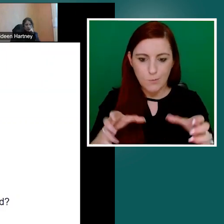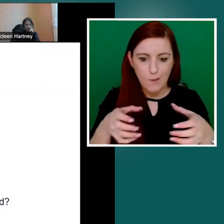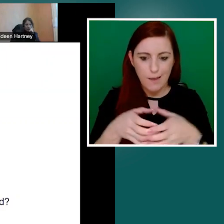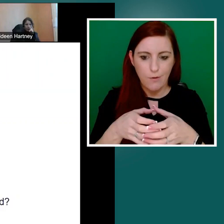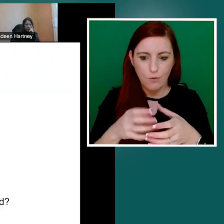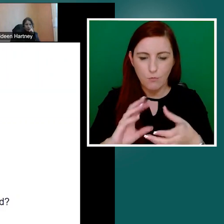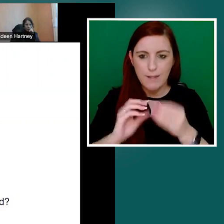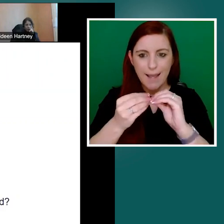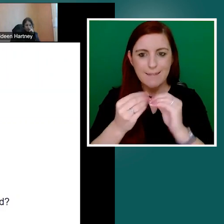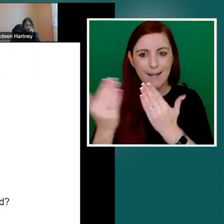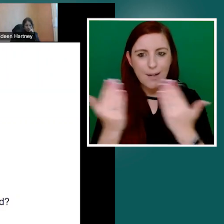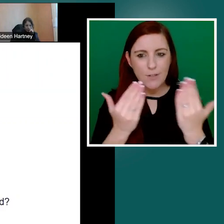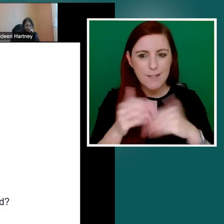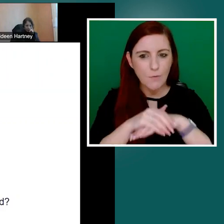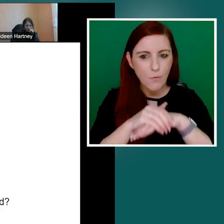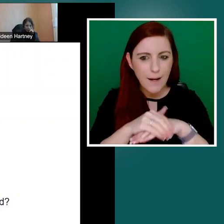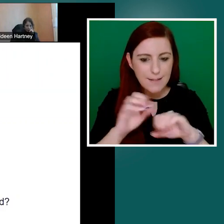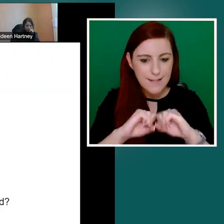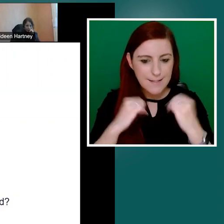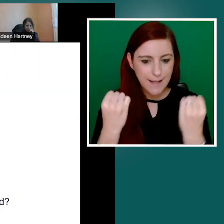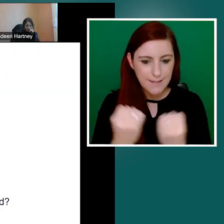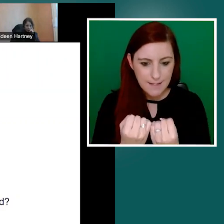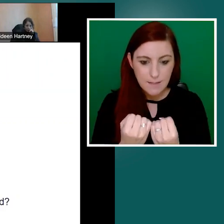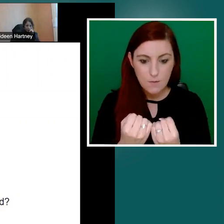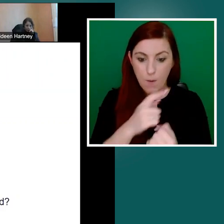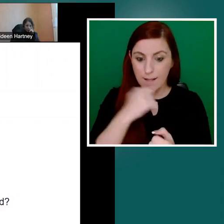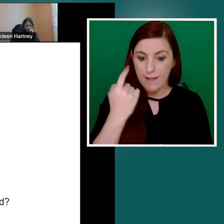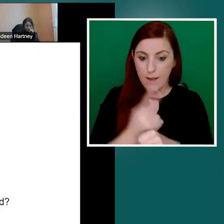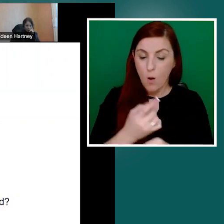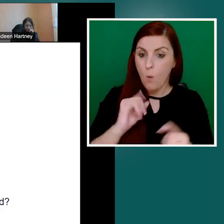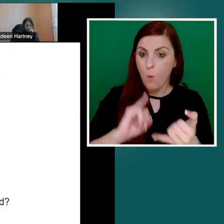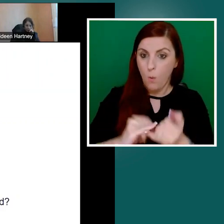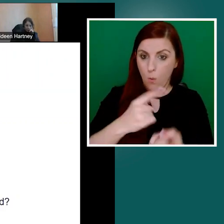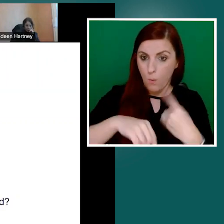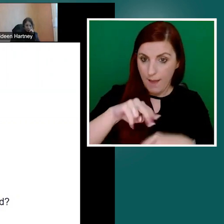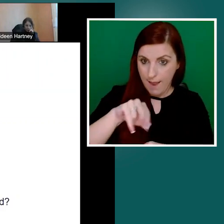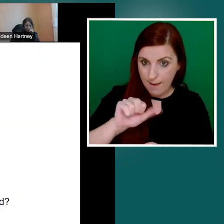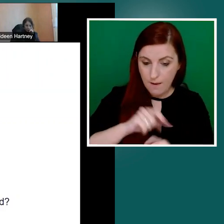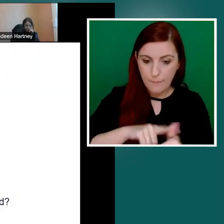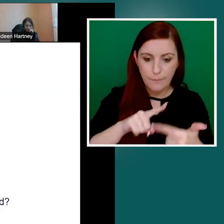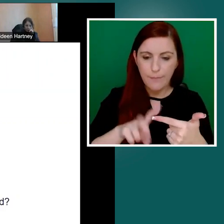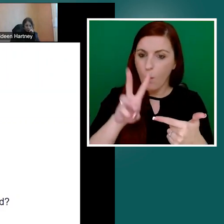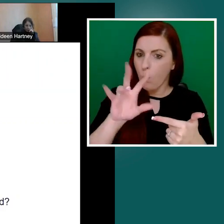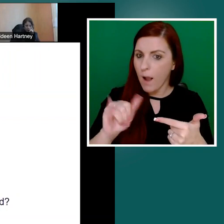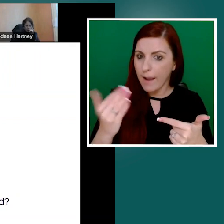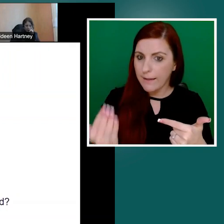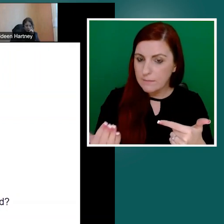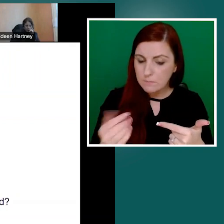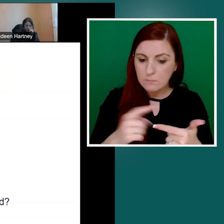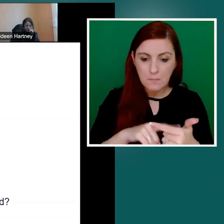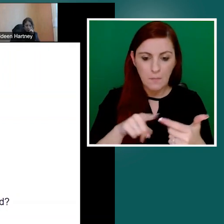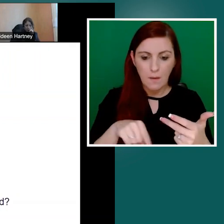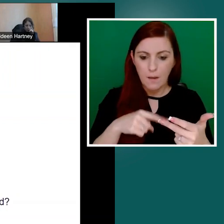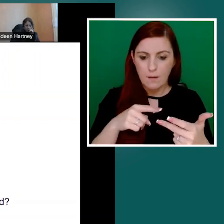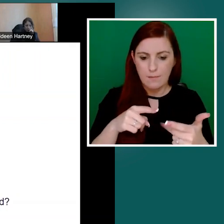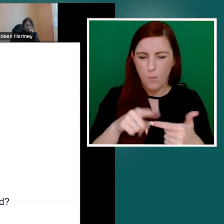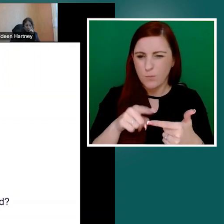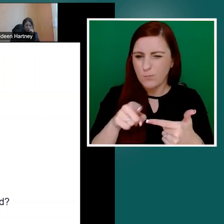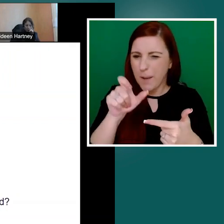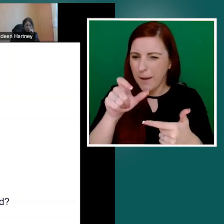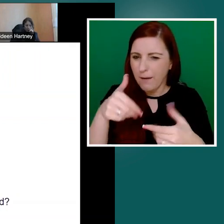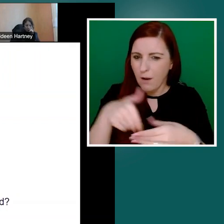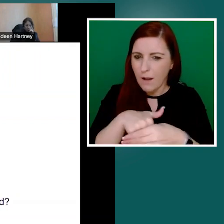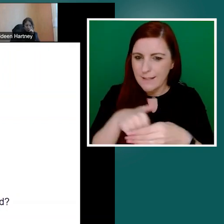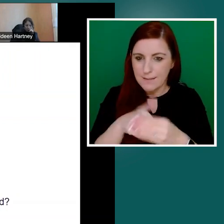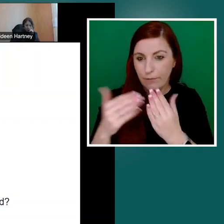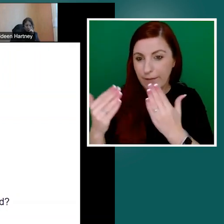exist? Which gives you a set of the context of literacy in Ireland. What is our understanding of literacy? think, as Breen said, it is a bit of a